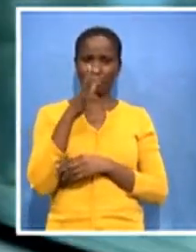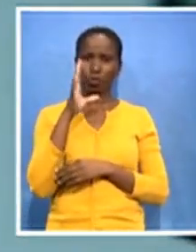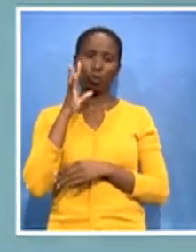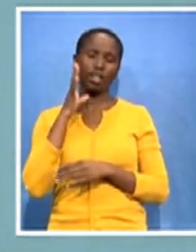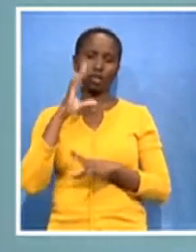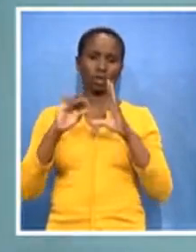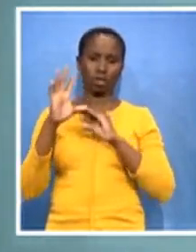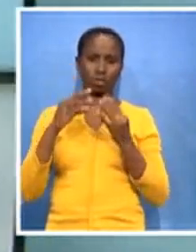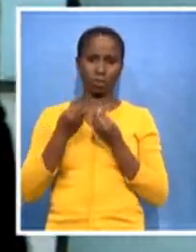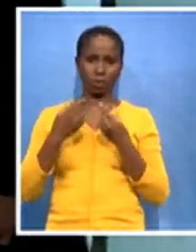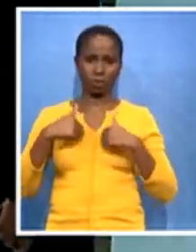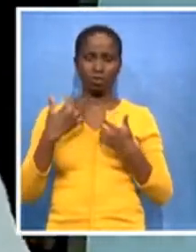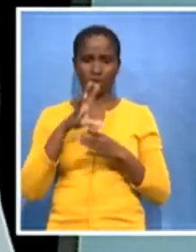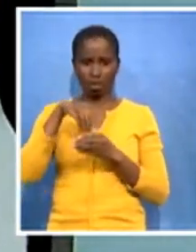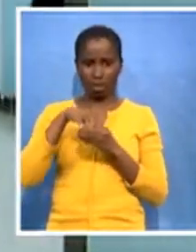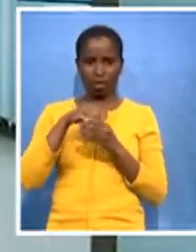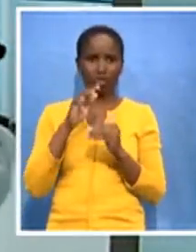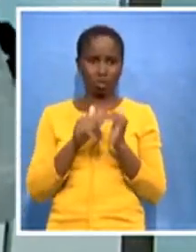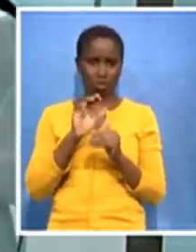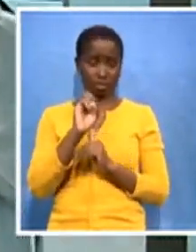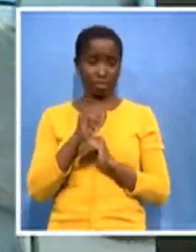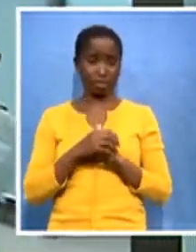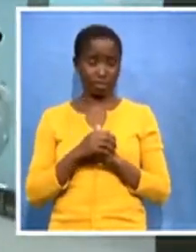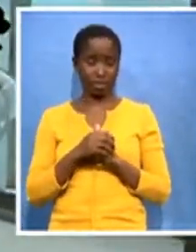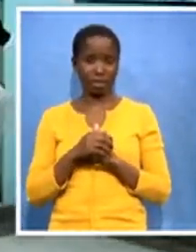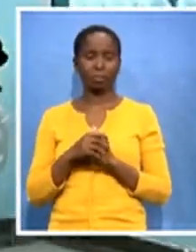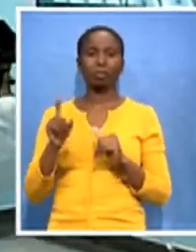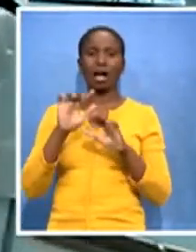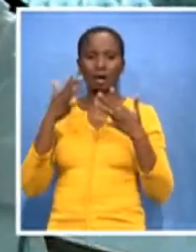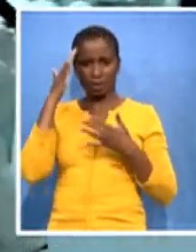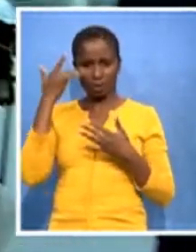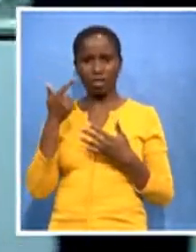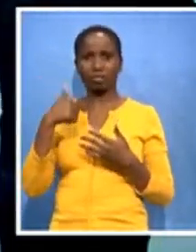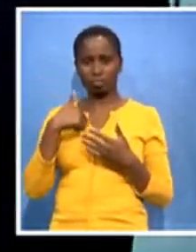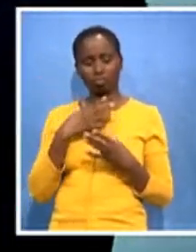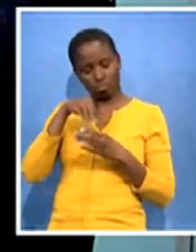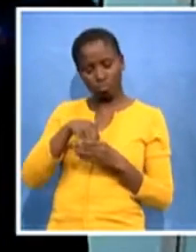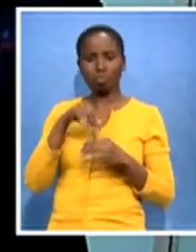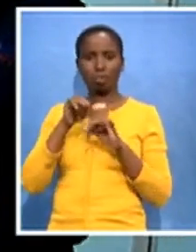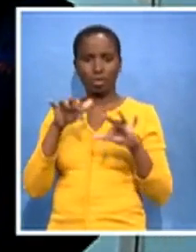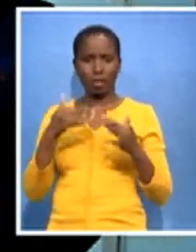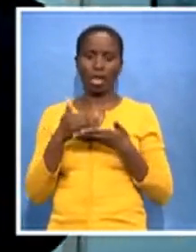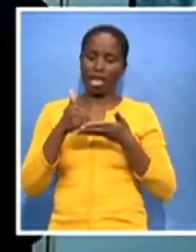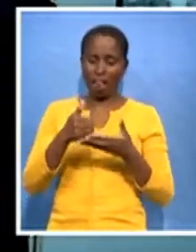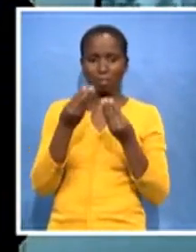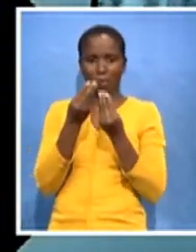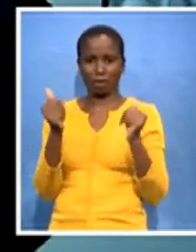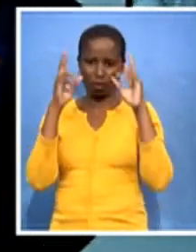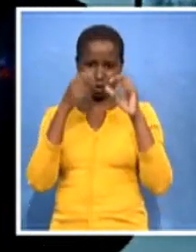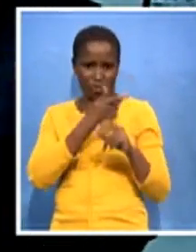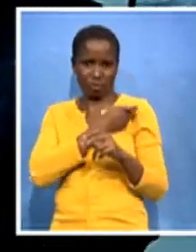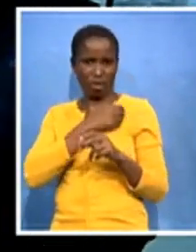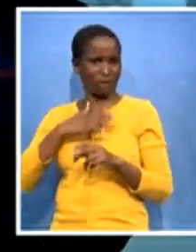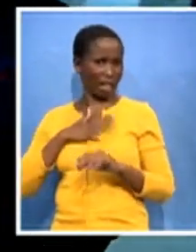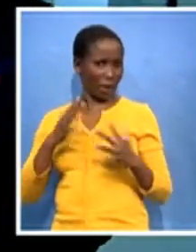for you to know that you are part of the people that are helping to bring a solution to the vaccine problem in the country? I have been part since the beginning of the